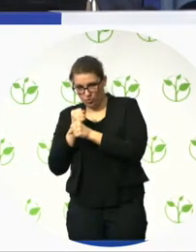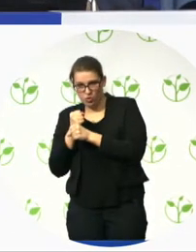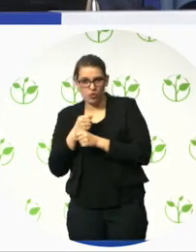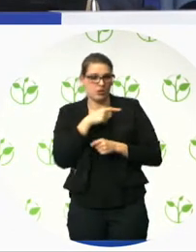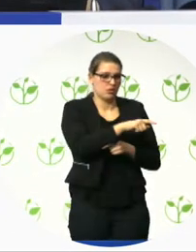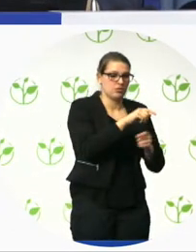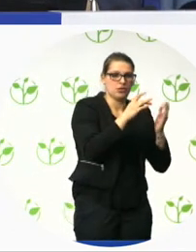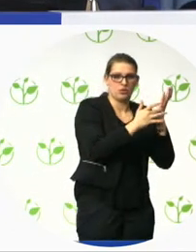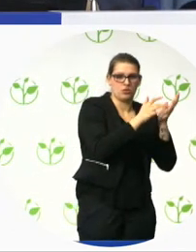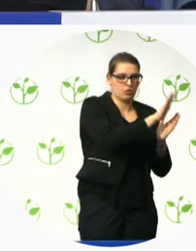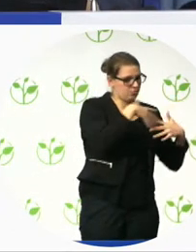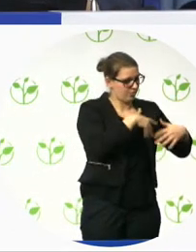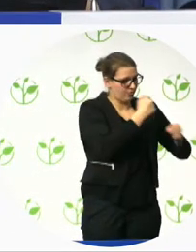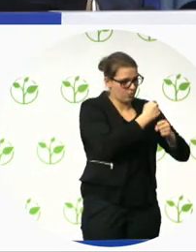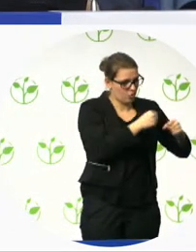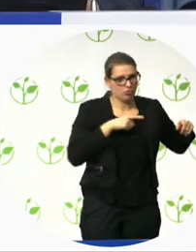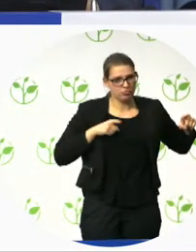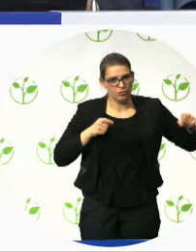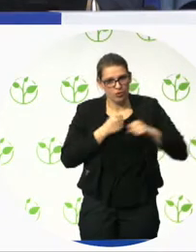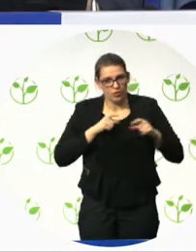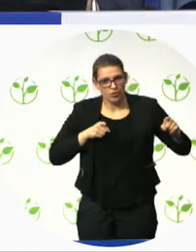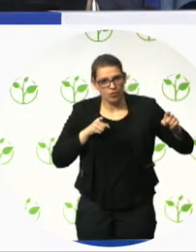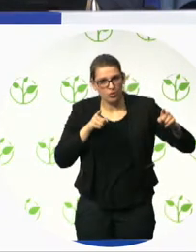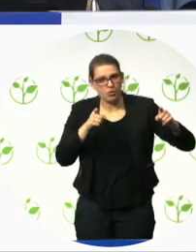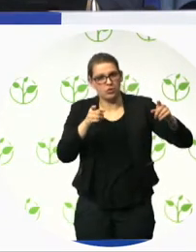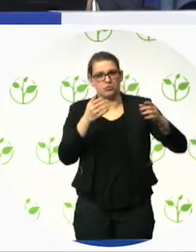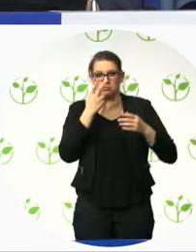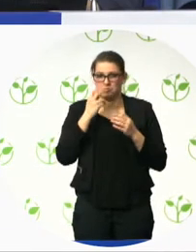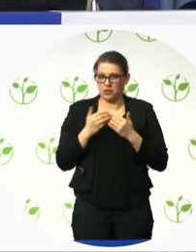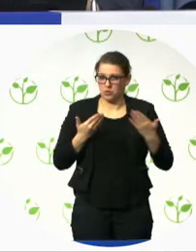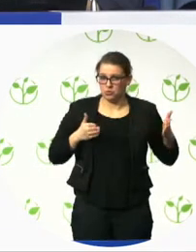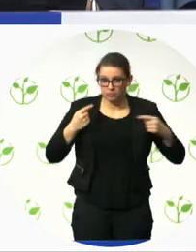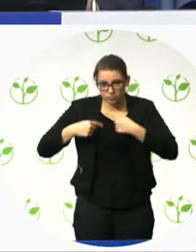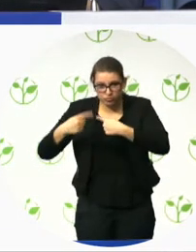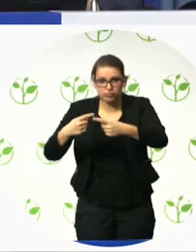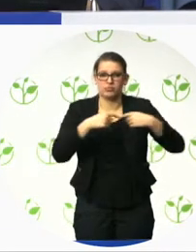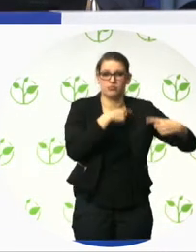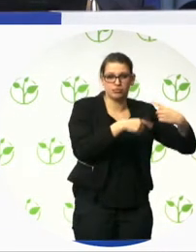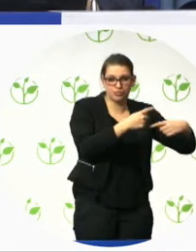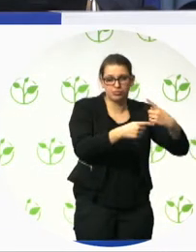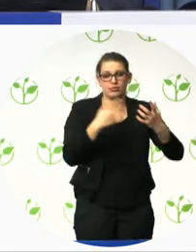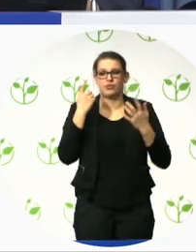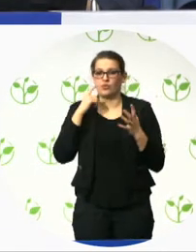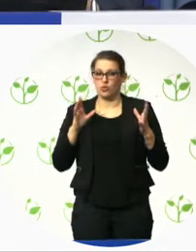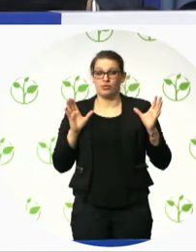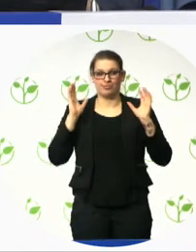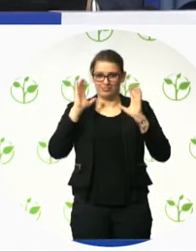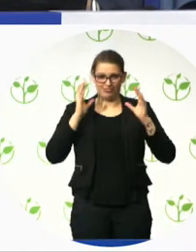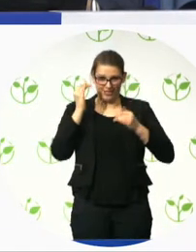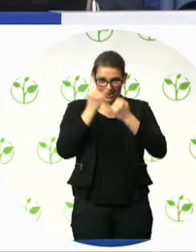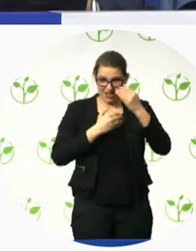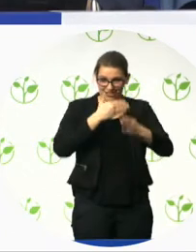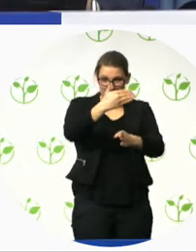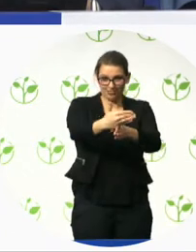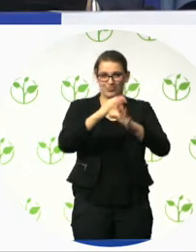universal design at every stage of the programme, from the earliest stages. We trained the project managers who were representing